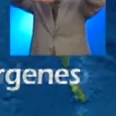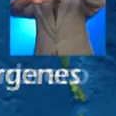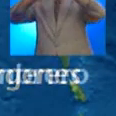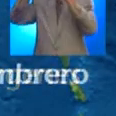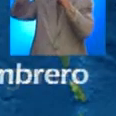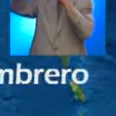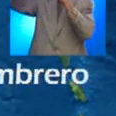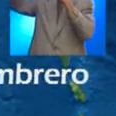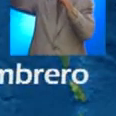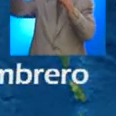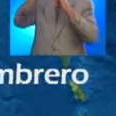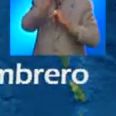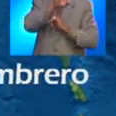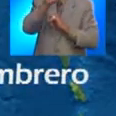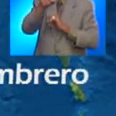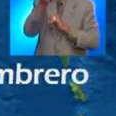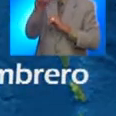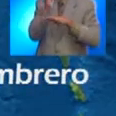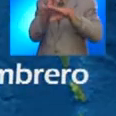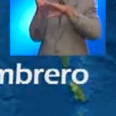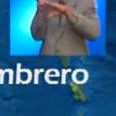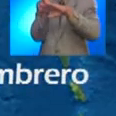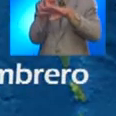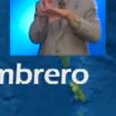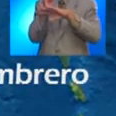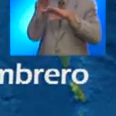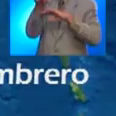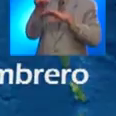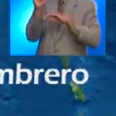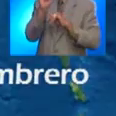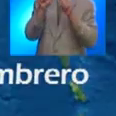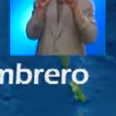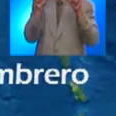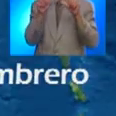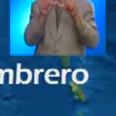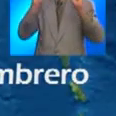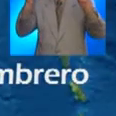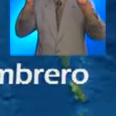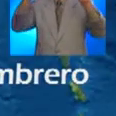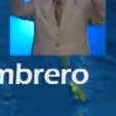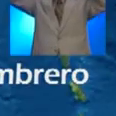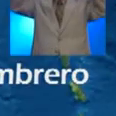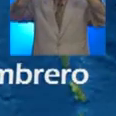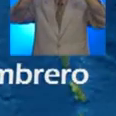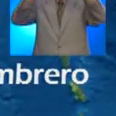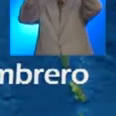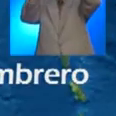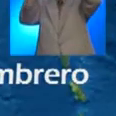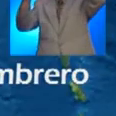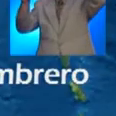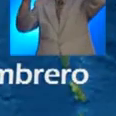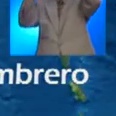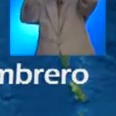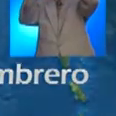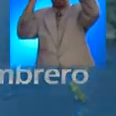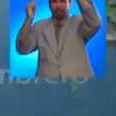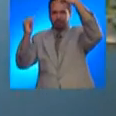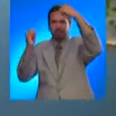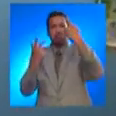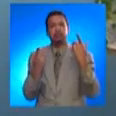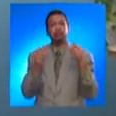From Fajardo to the northeast of the Virgin Islands is the Sombrero Seismic Zone, a very seismically active area.